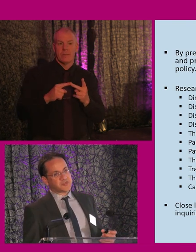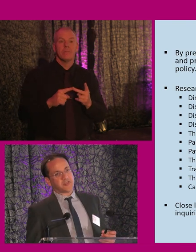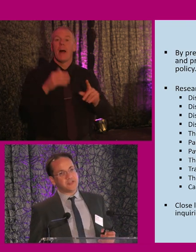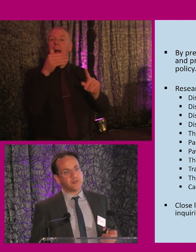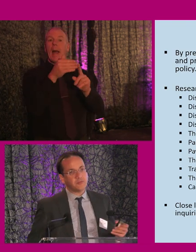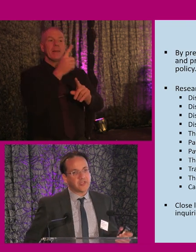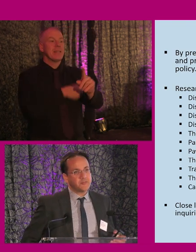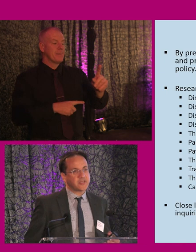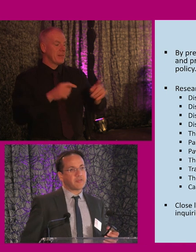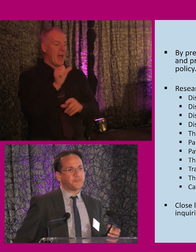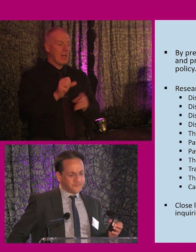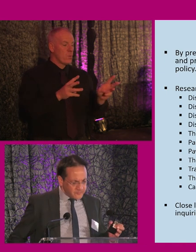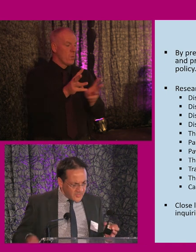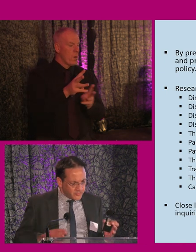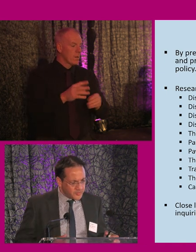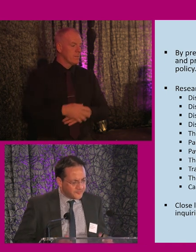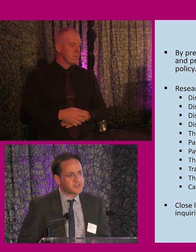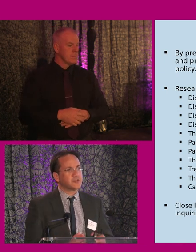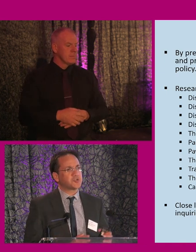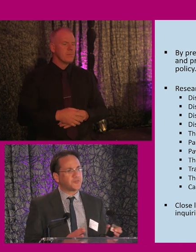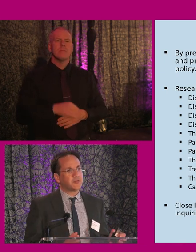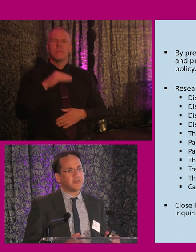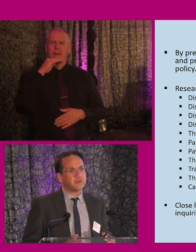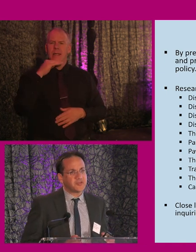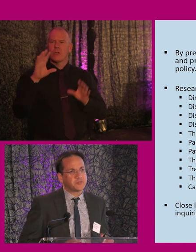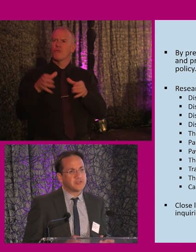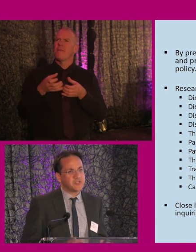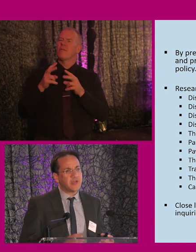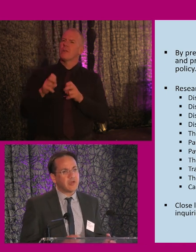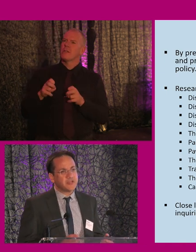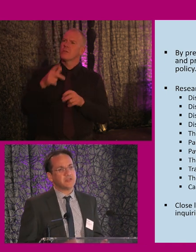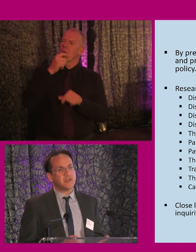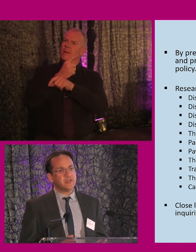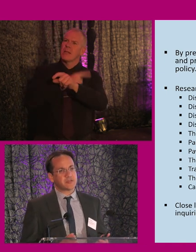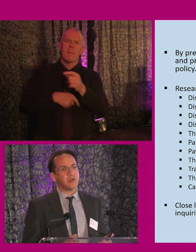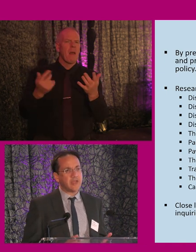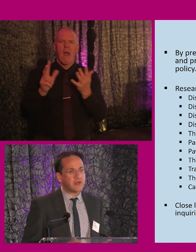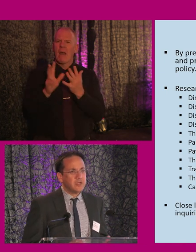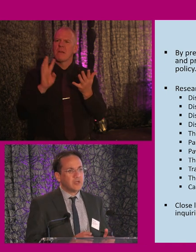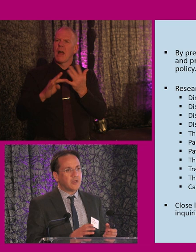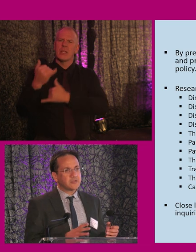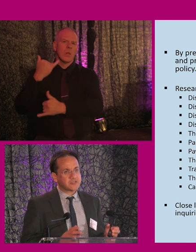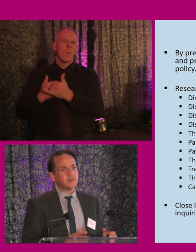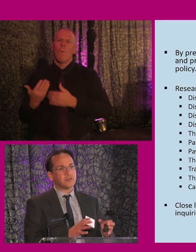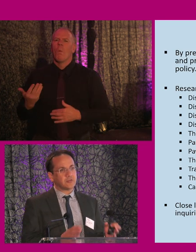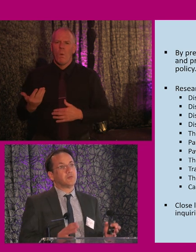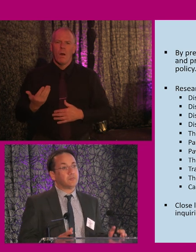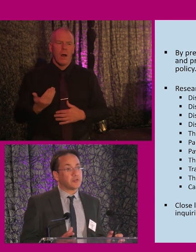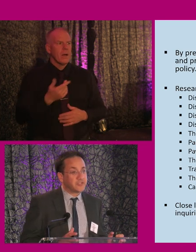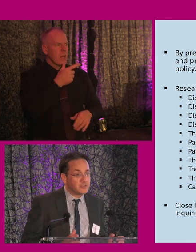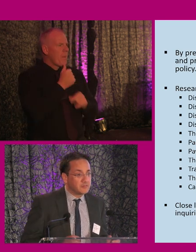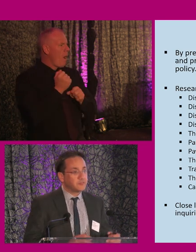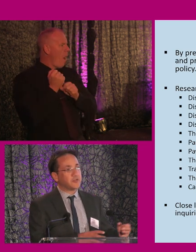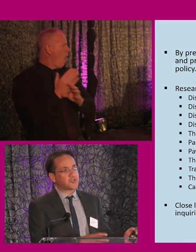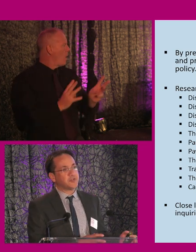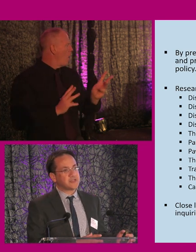idea of disability work, we came together, a group of researchers focusing on disability about eight or nine years ago now, to say, well, look, all the work